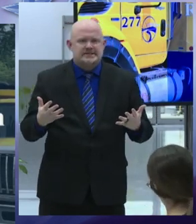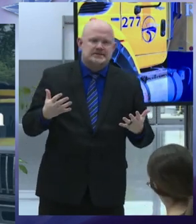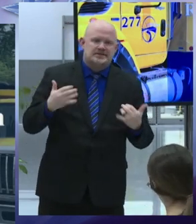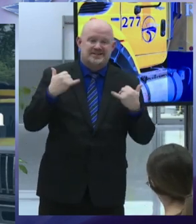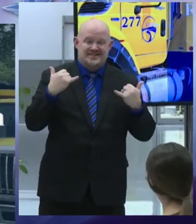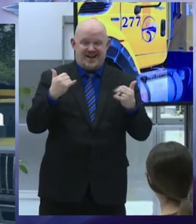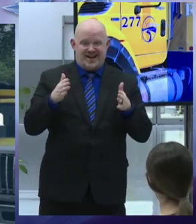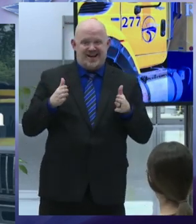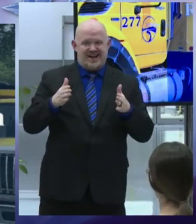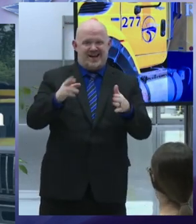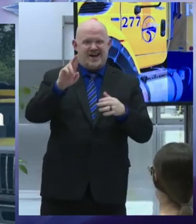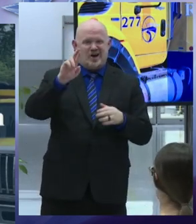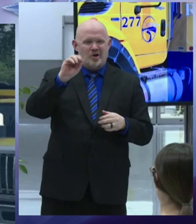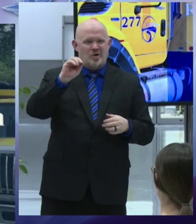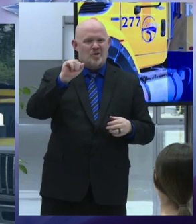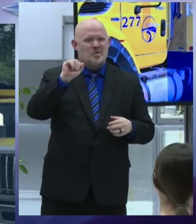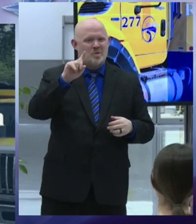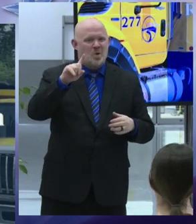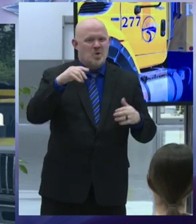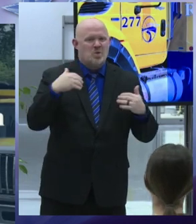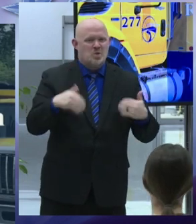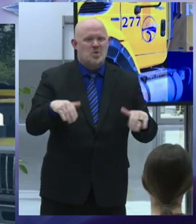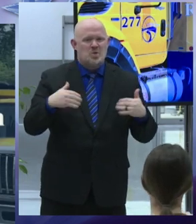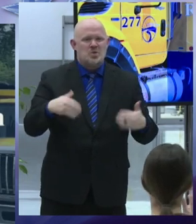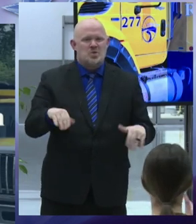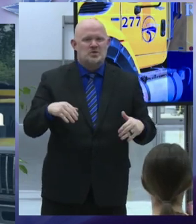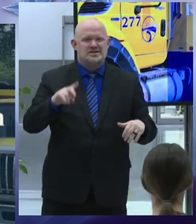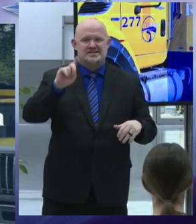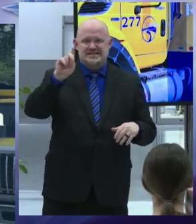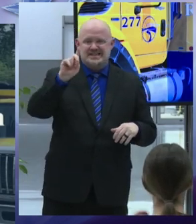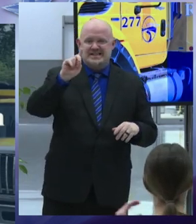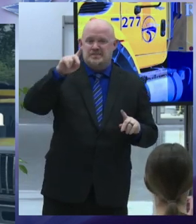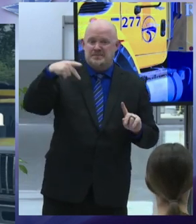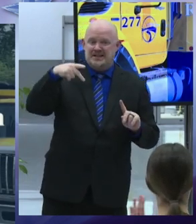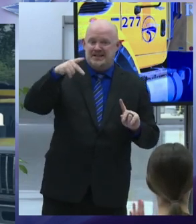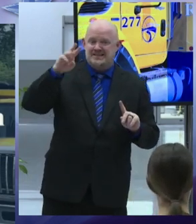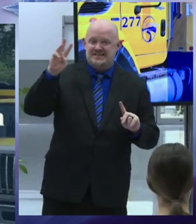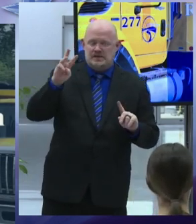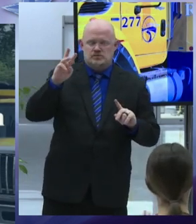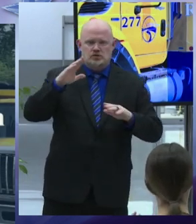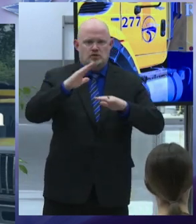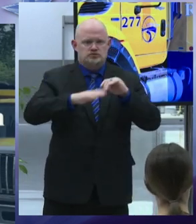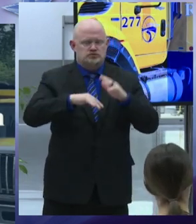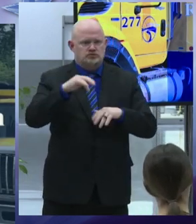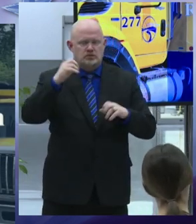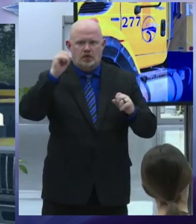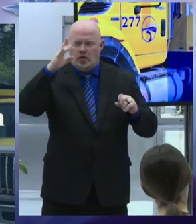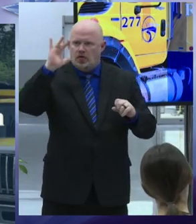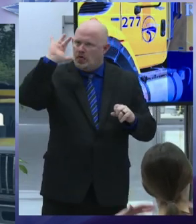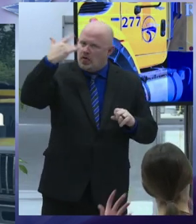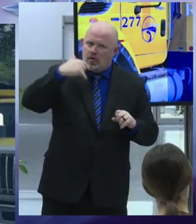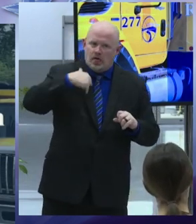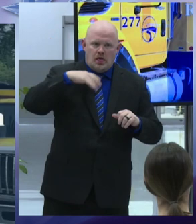and engineering repaved more roads than anyone can remember last construction season i said mostly appreciate it